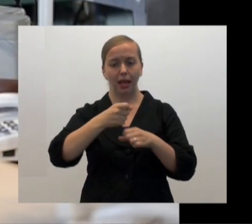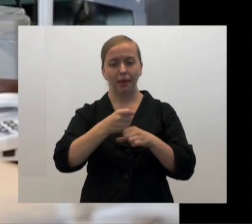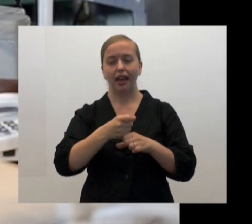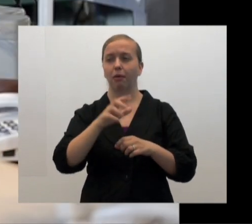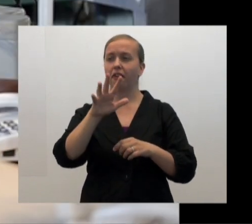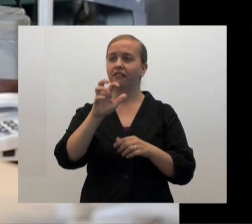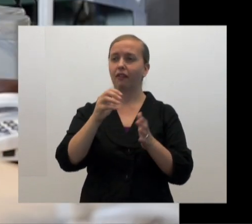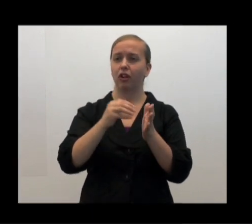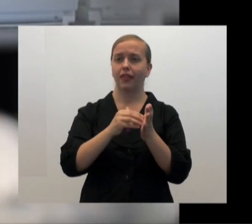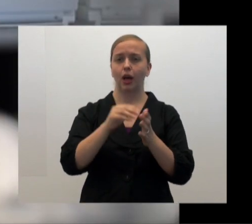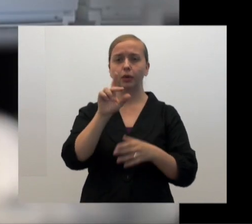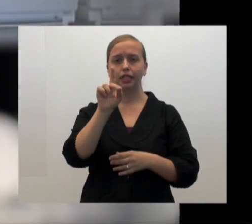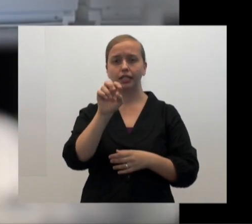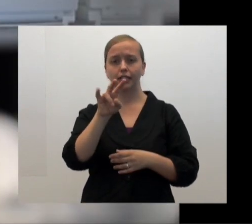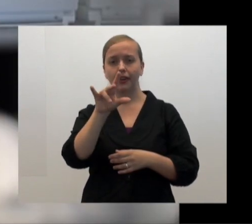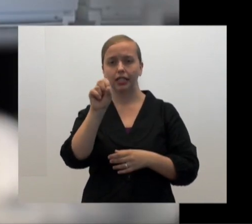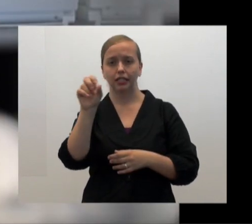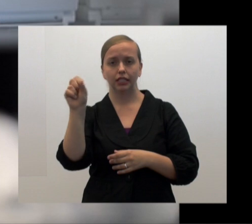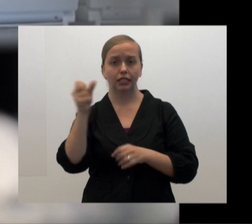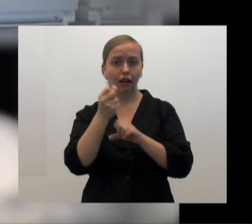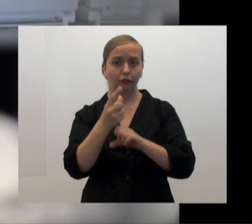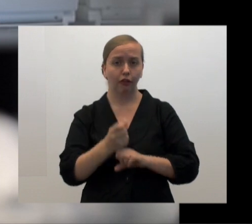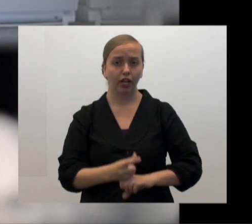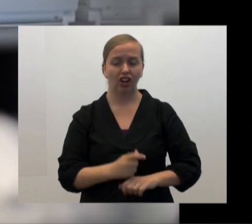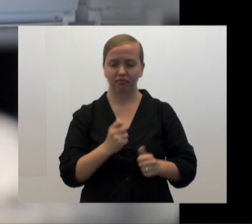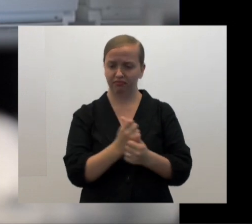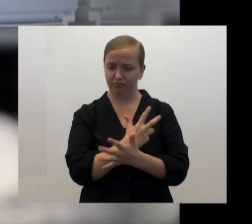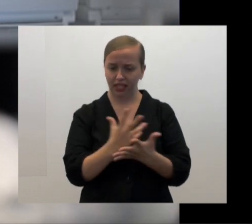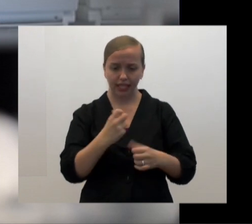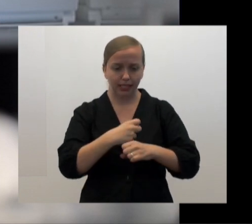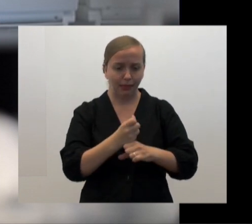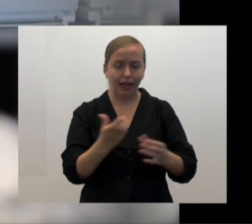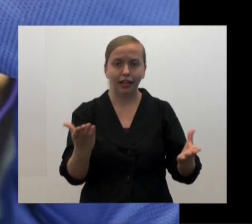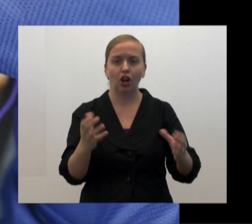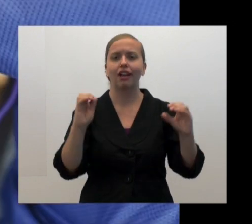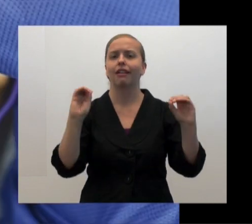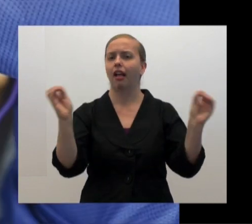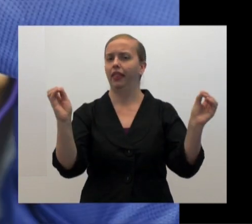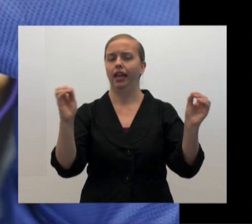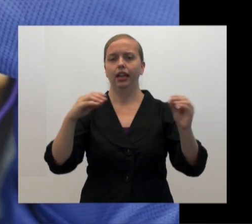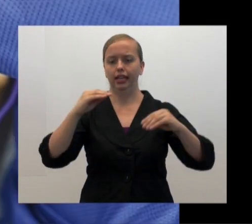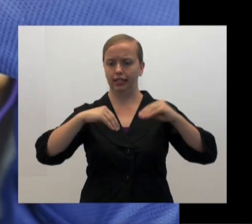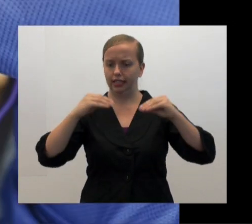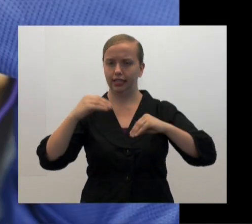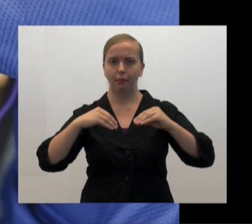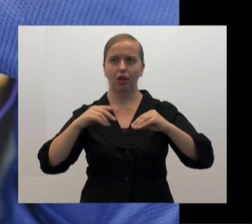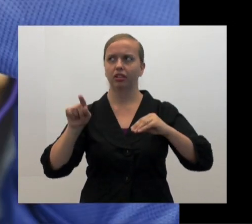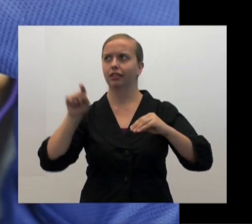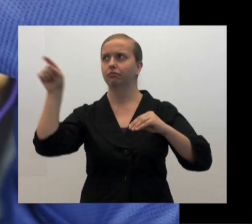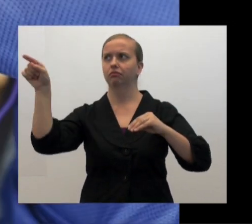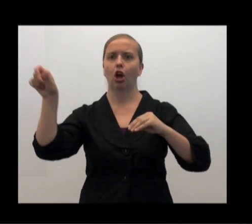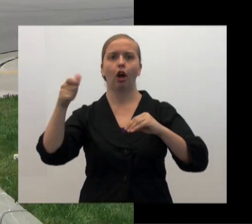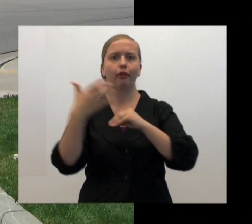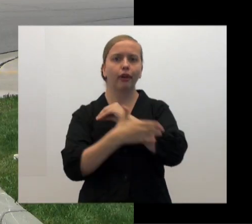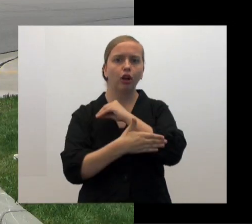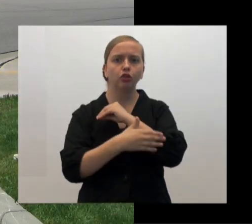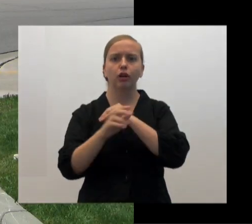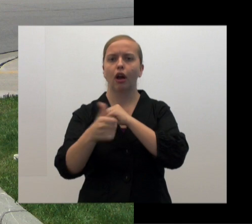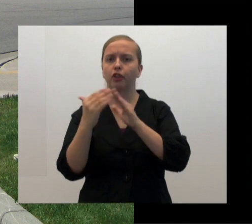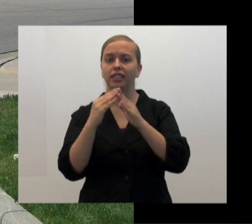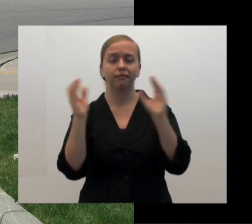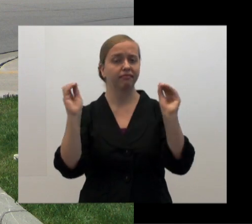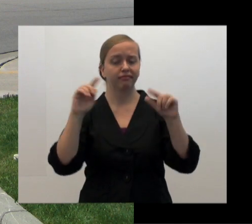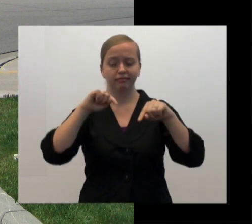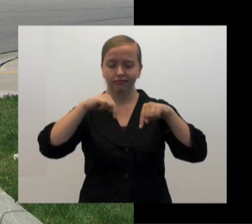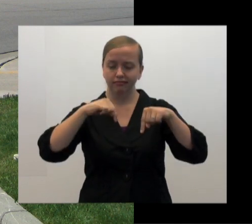They make about a half a million devices a year. All of our stuff is made here. Nothing is assembled outside of the U.S. or of Madison.